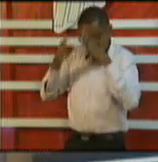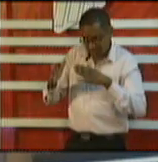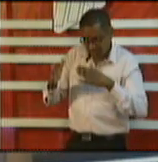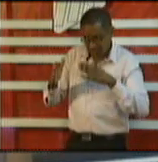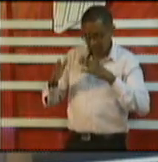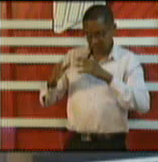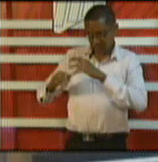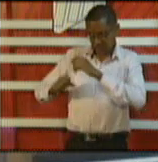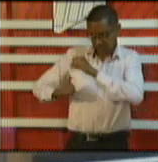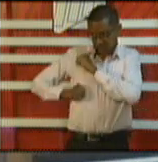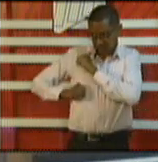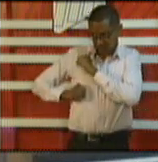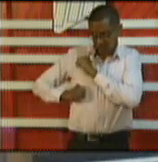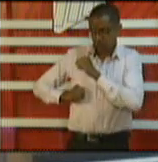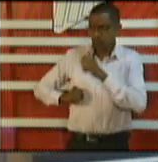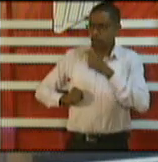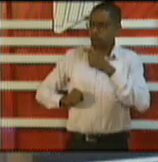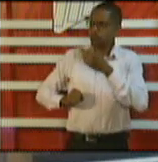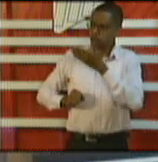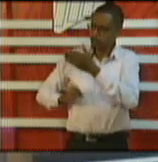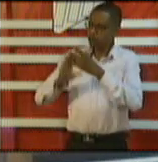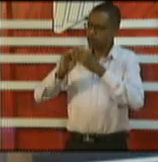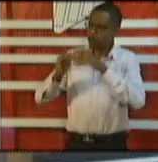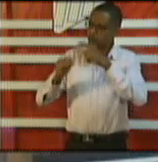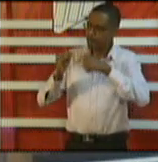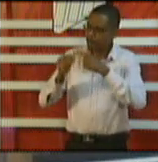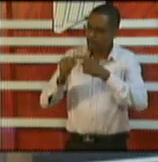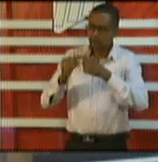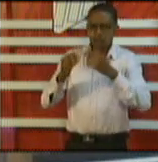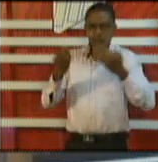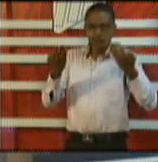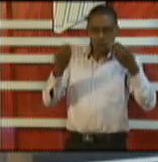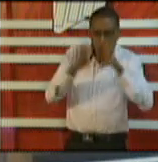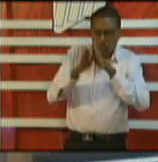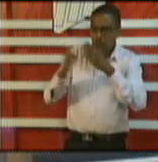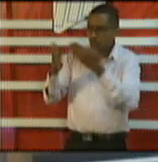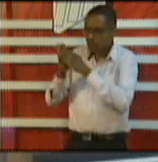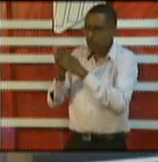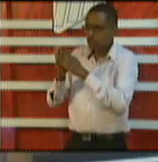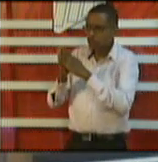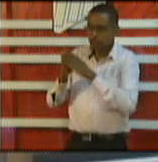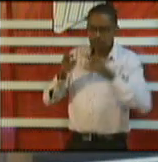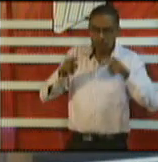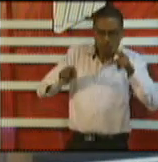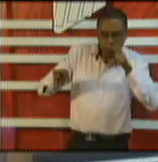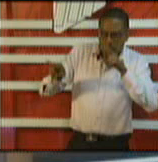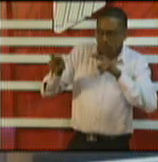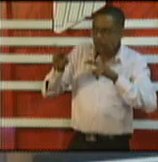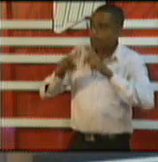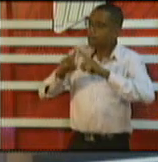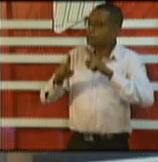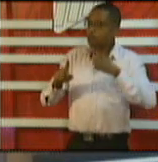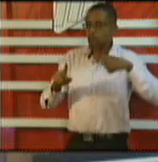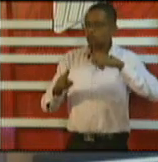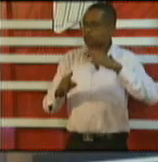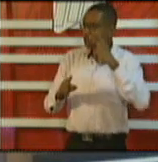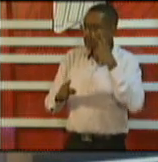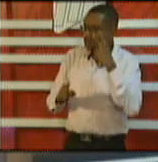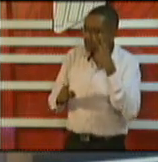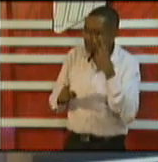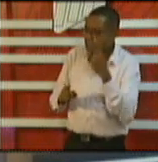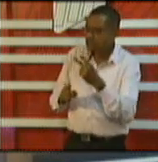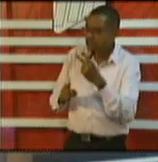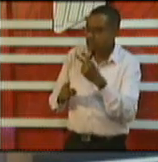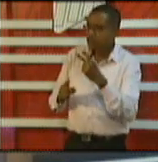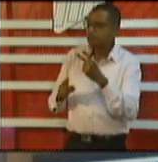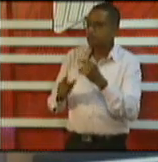you know monitoring what's been happening but we have been seeing the continuous inflow of albeit in small